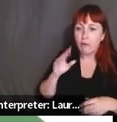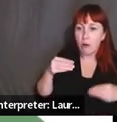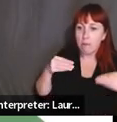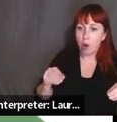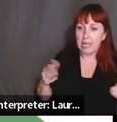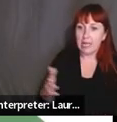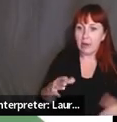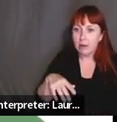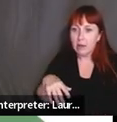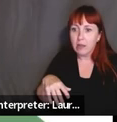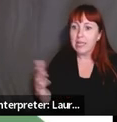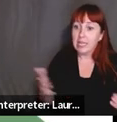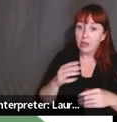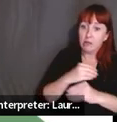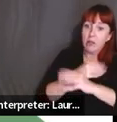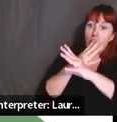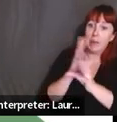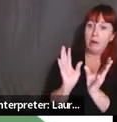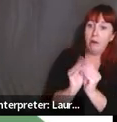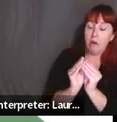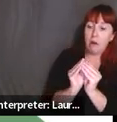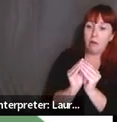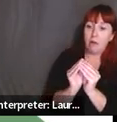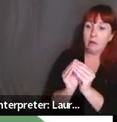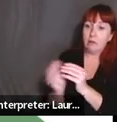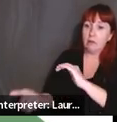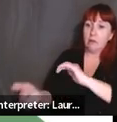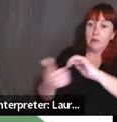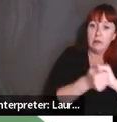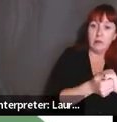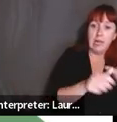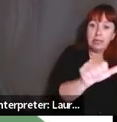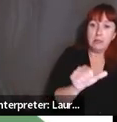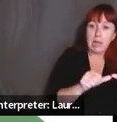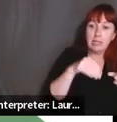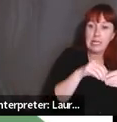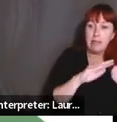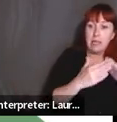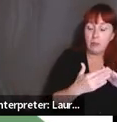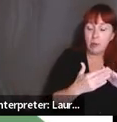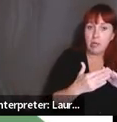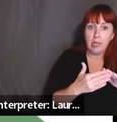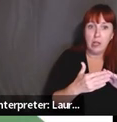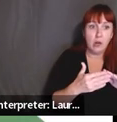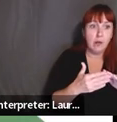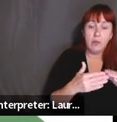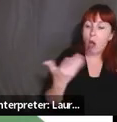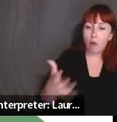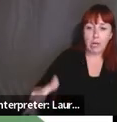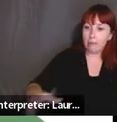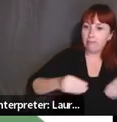webinar. is in con, in concert with, uh, a space on our community, which you've already been admitted to as,